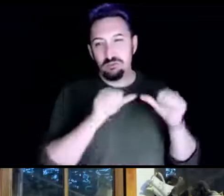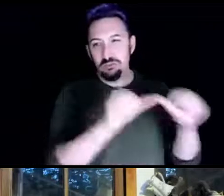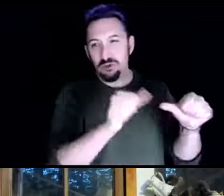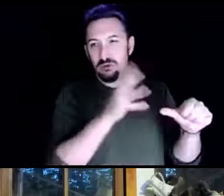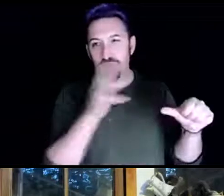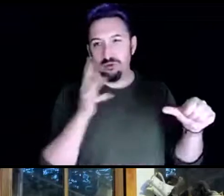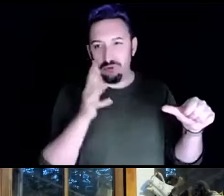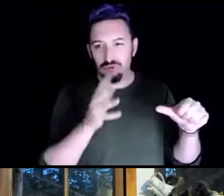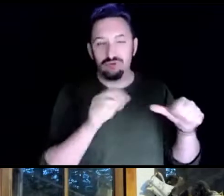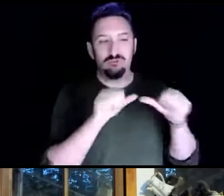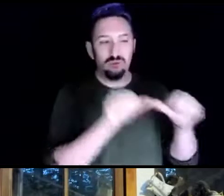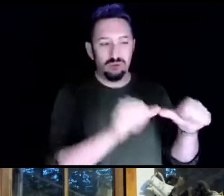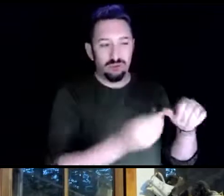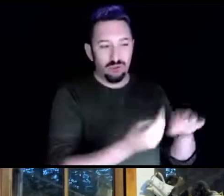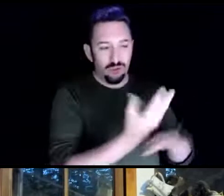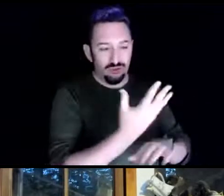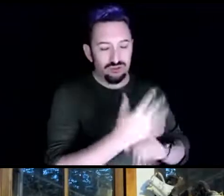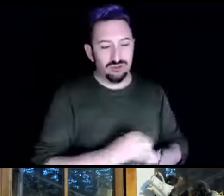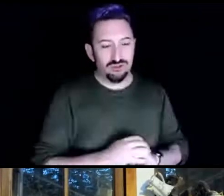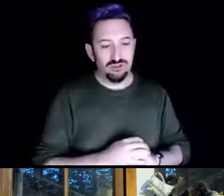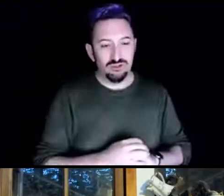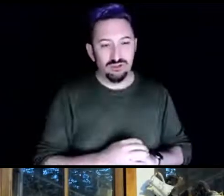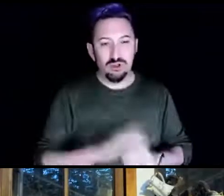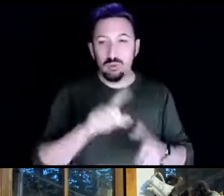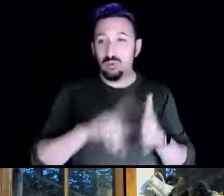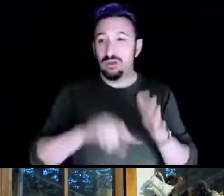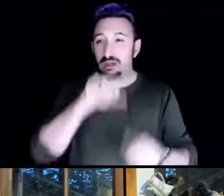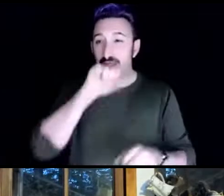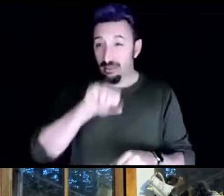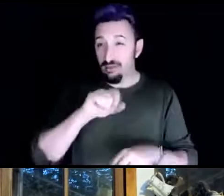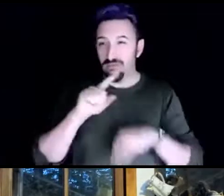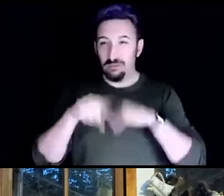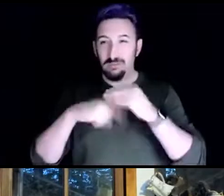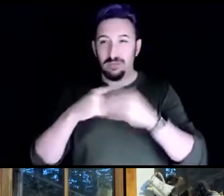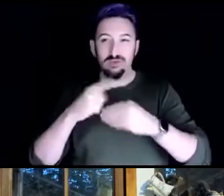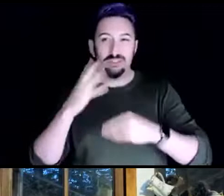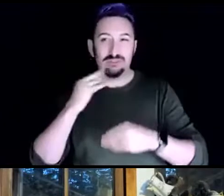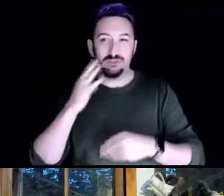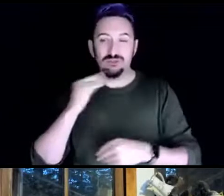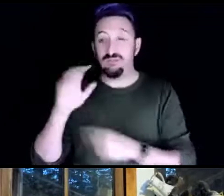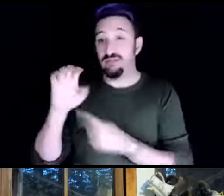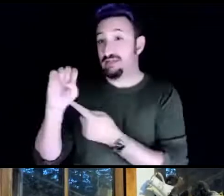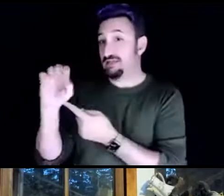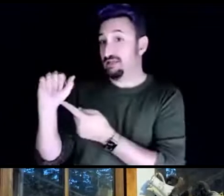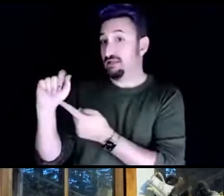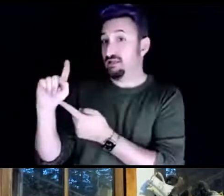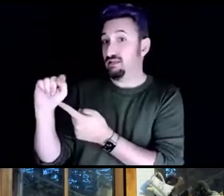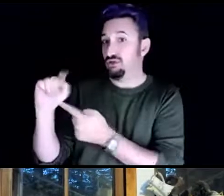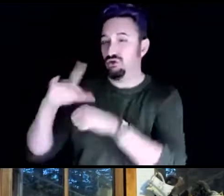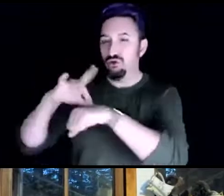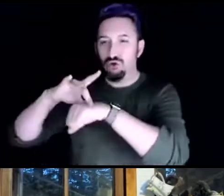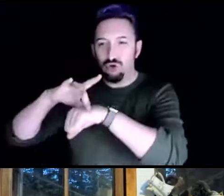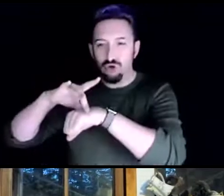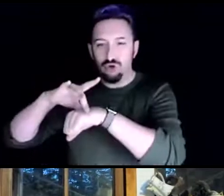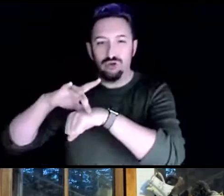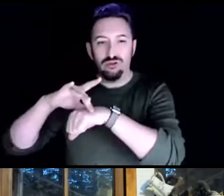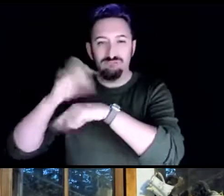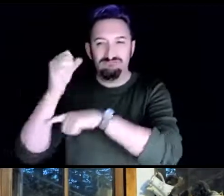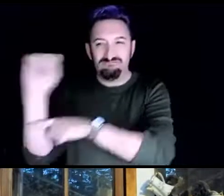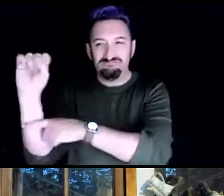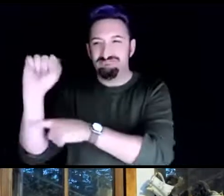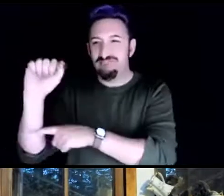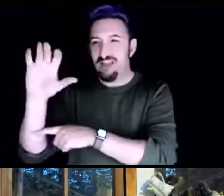that experience of Earth activist training wasn't so much how to grow a beautiful